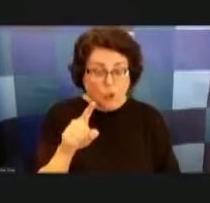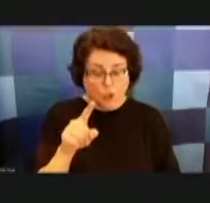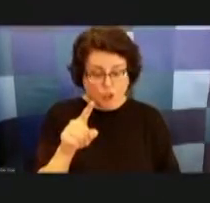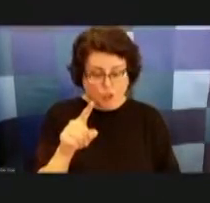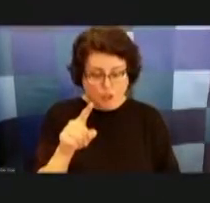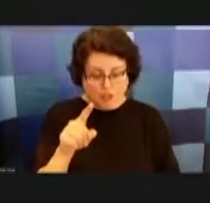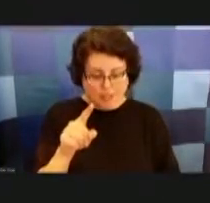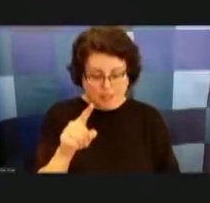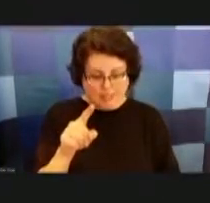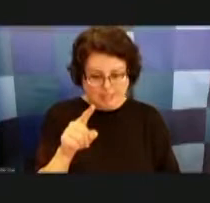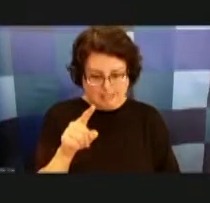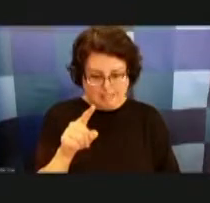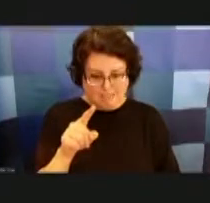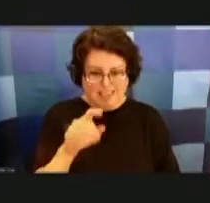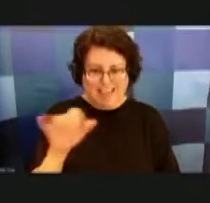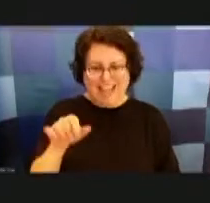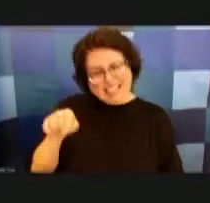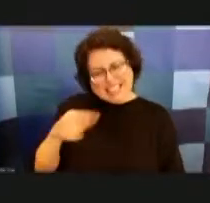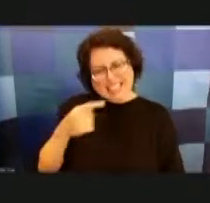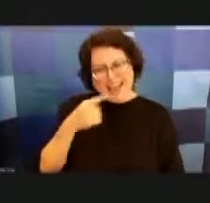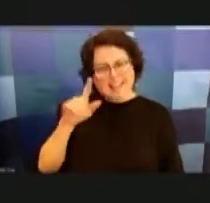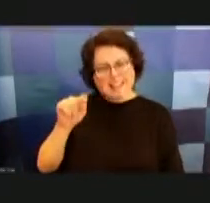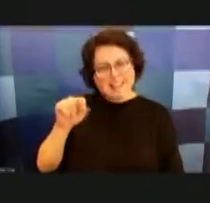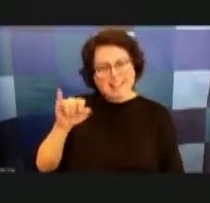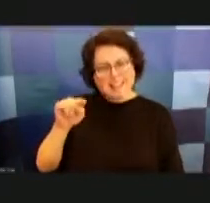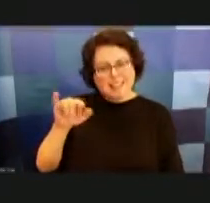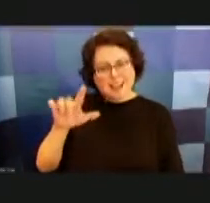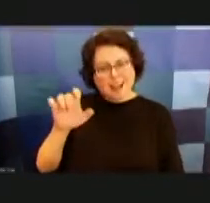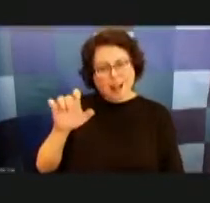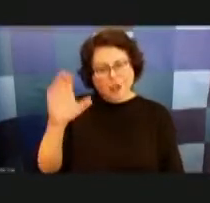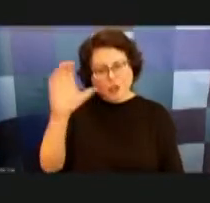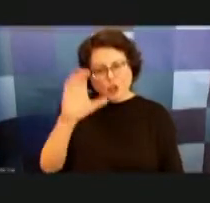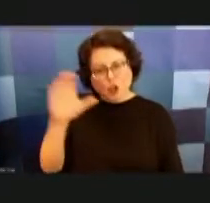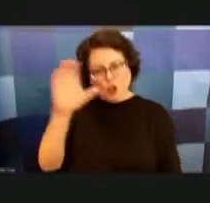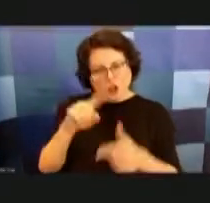there's title searches or land care is there any adjustment on your end